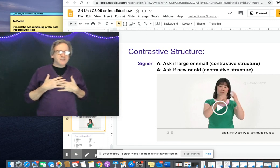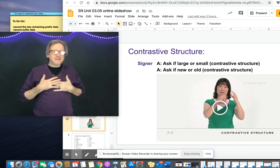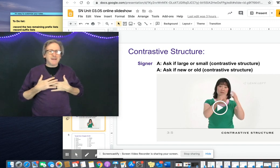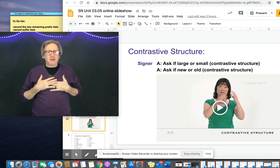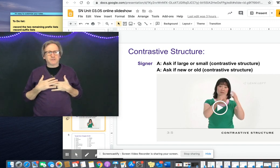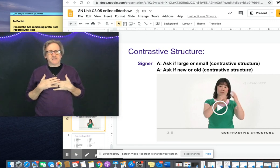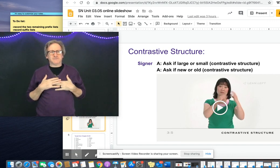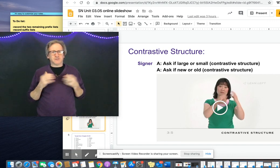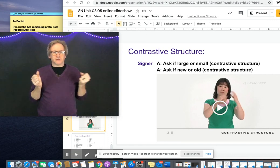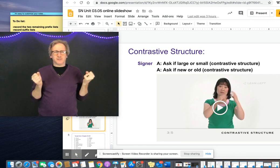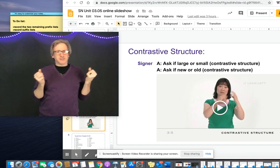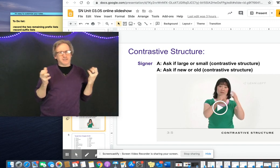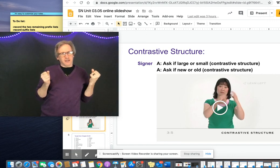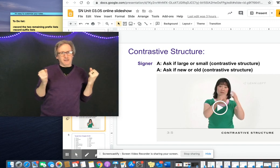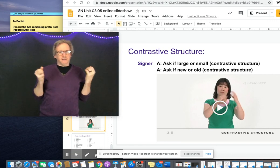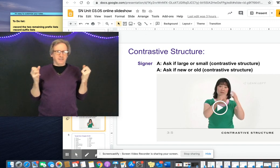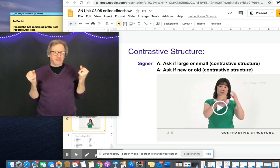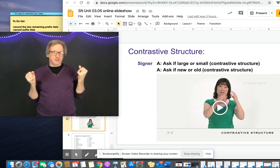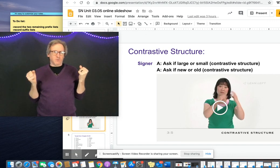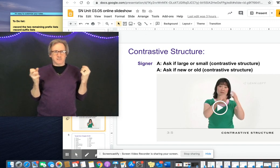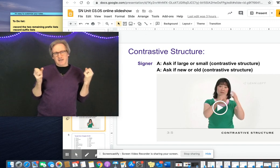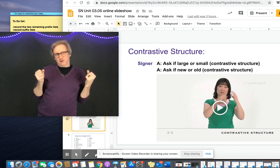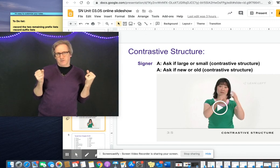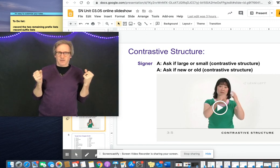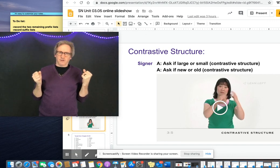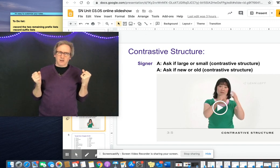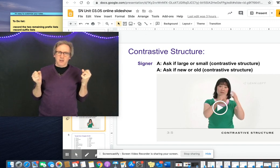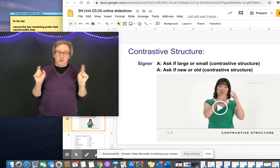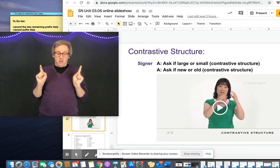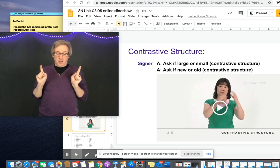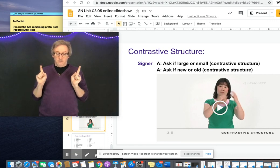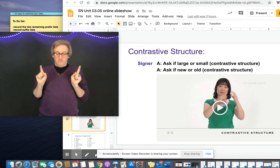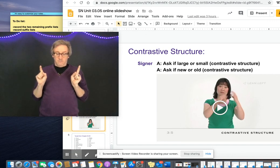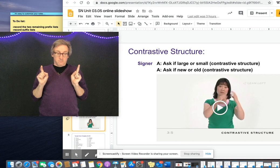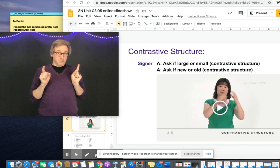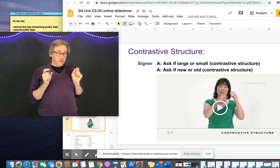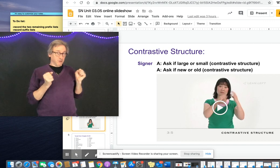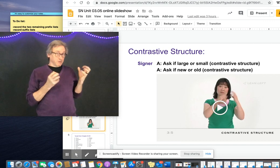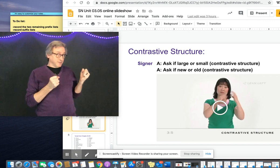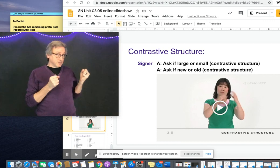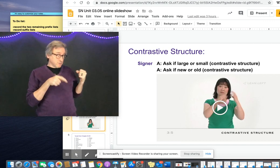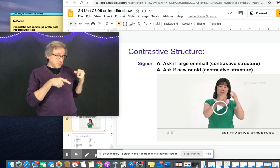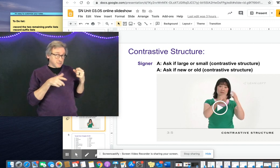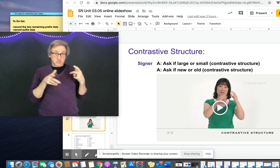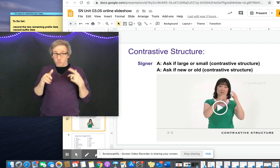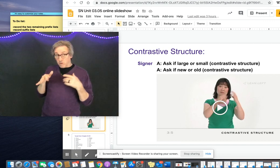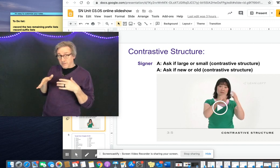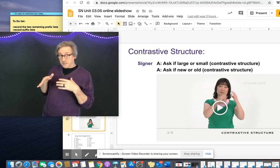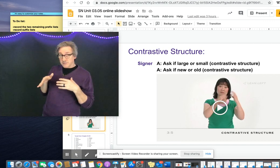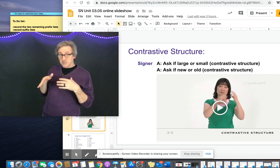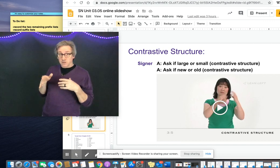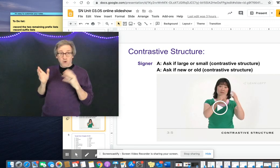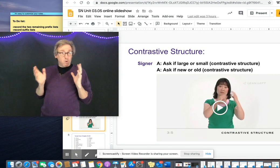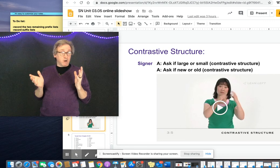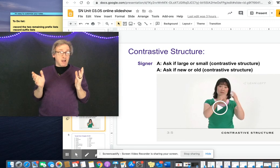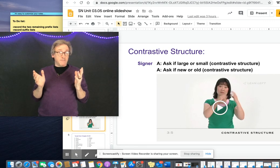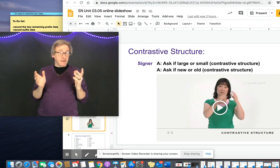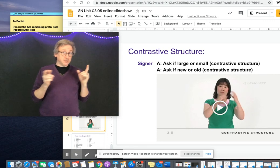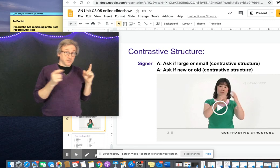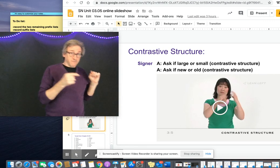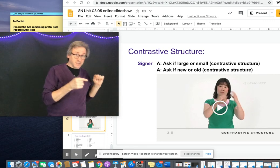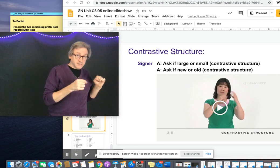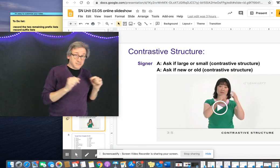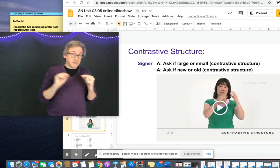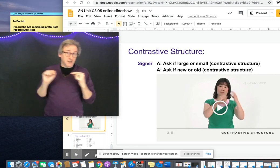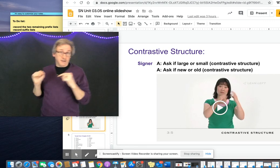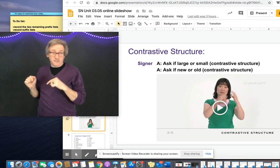Most of the time, contrastive structure is just a little lean to one side or the other. It could also be a turn, this, or this, or a combination